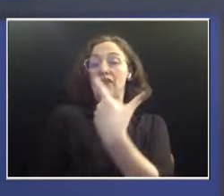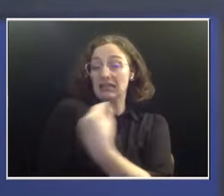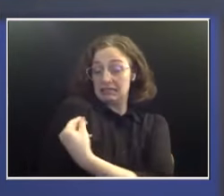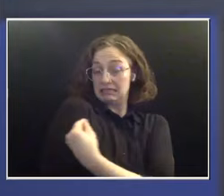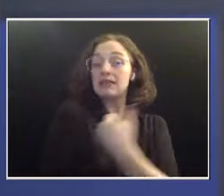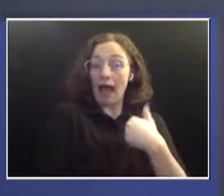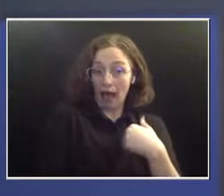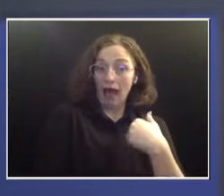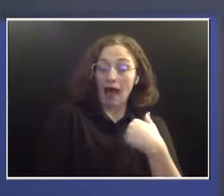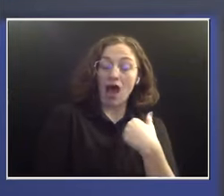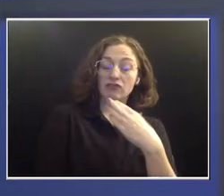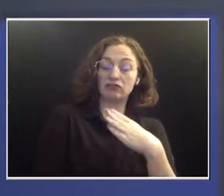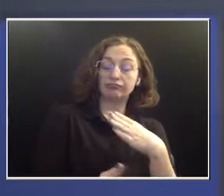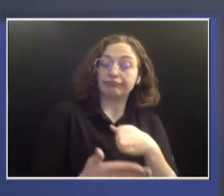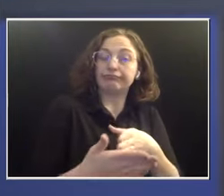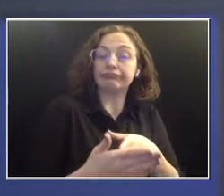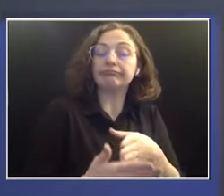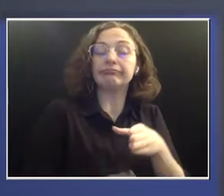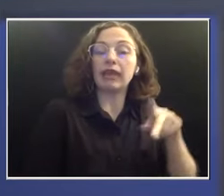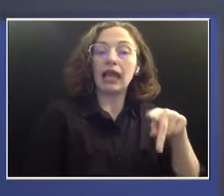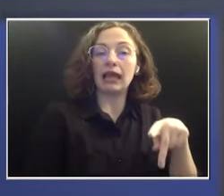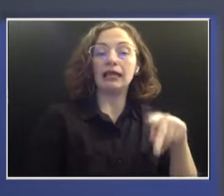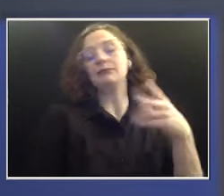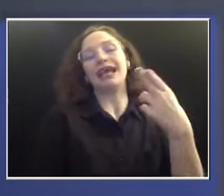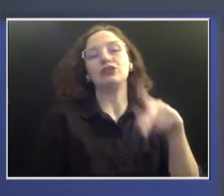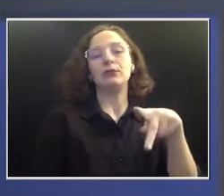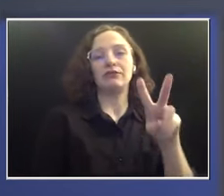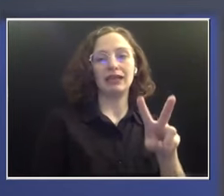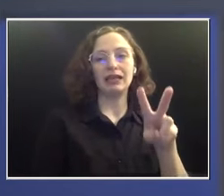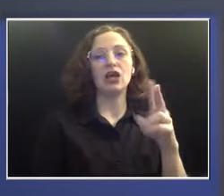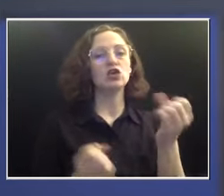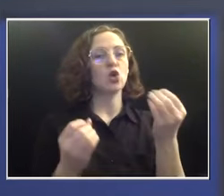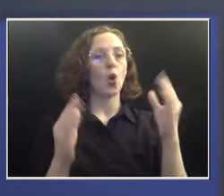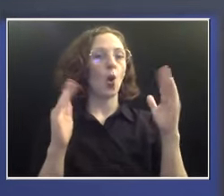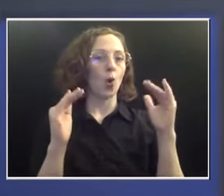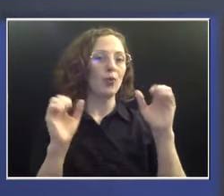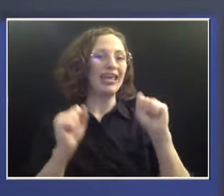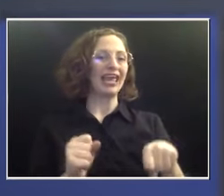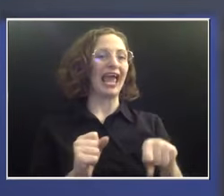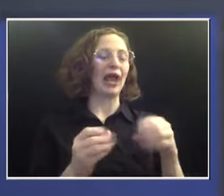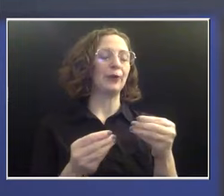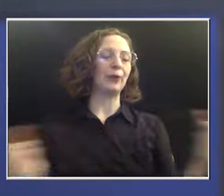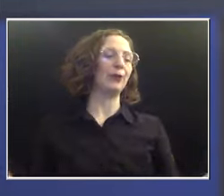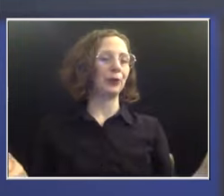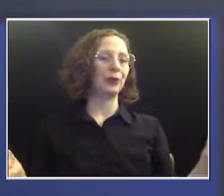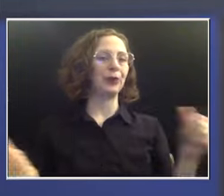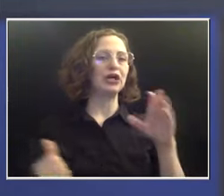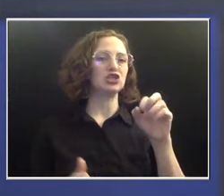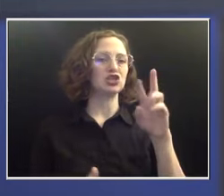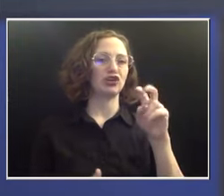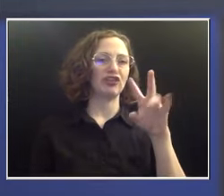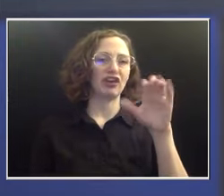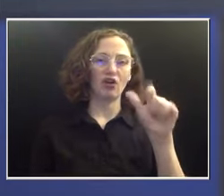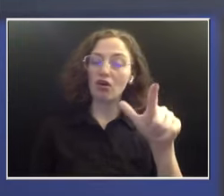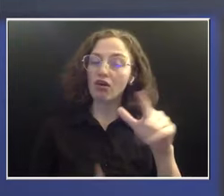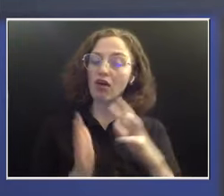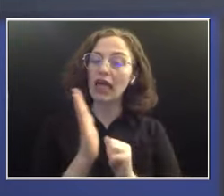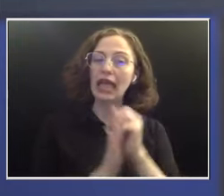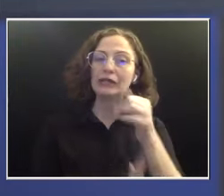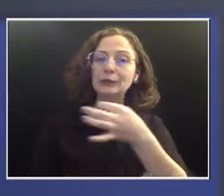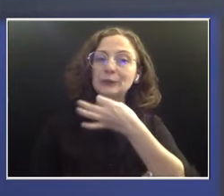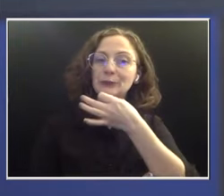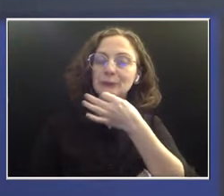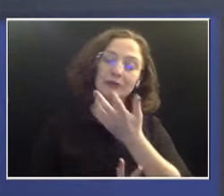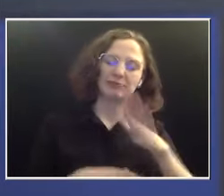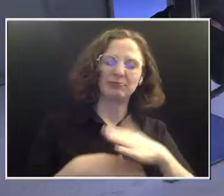eliminating cervical cancer in the next century. But until that day, women and their doctors, they just simply need to be vigilant and